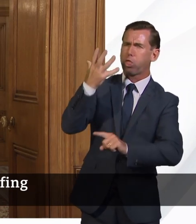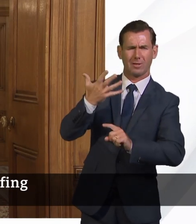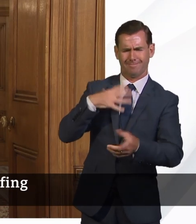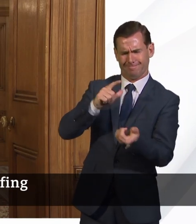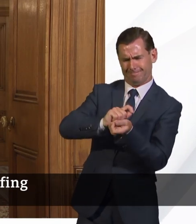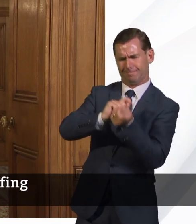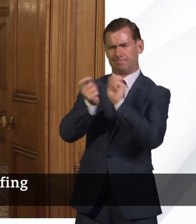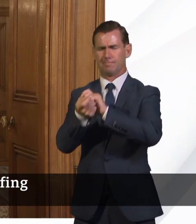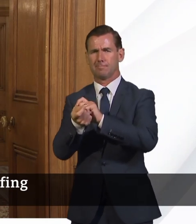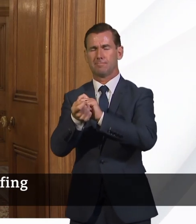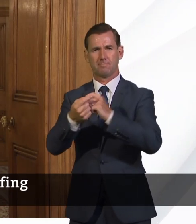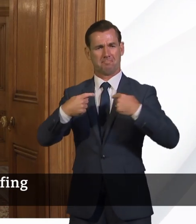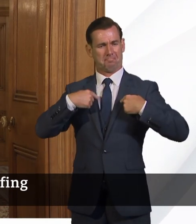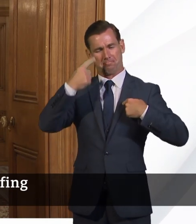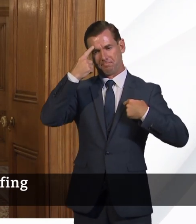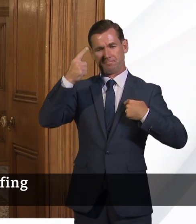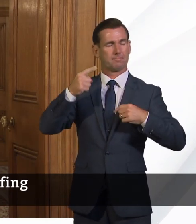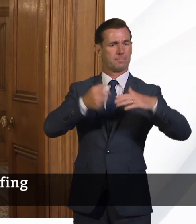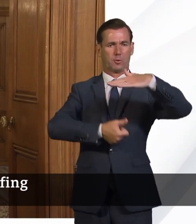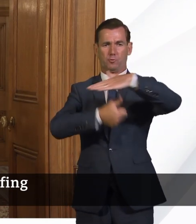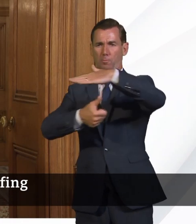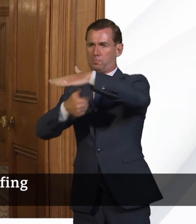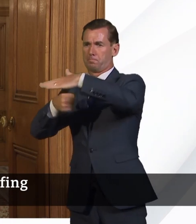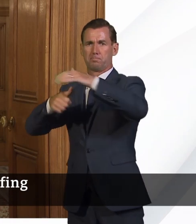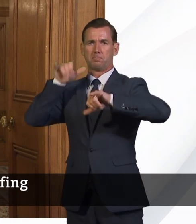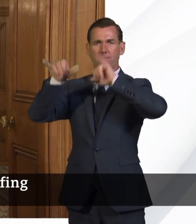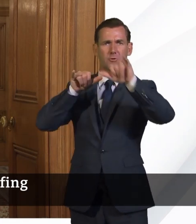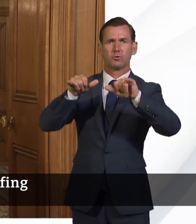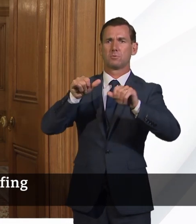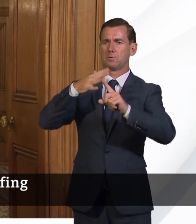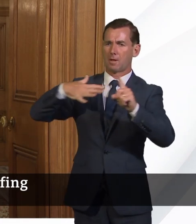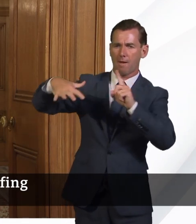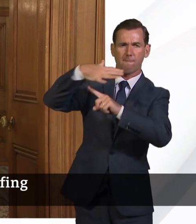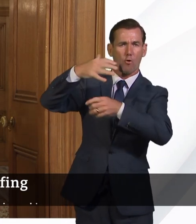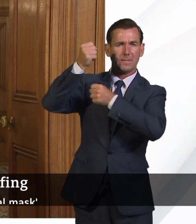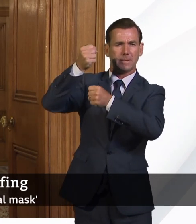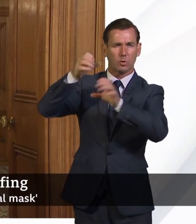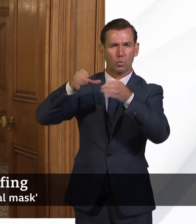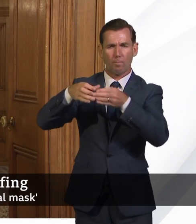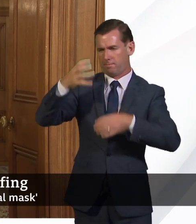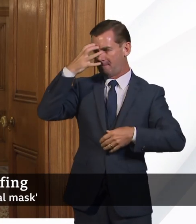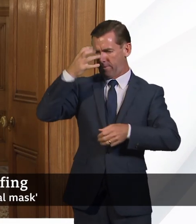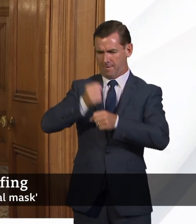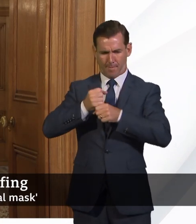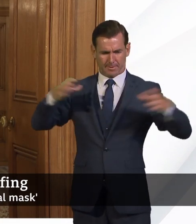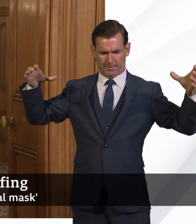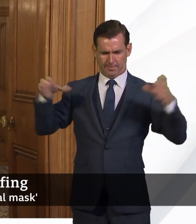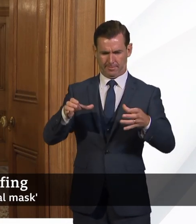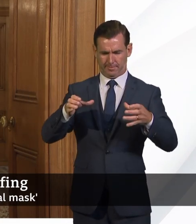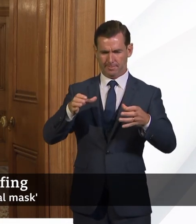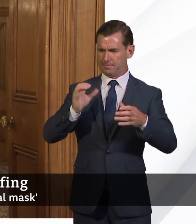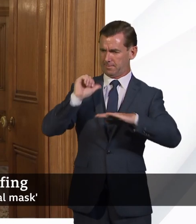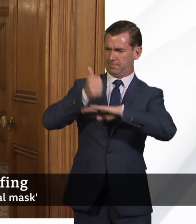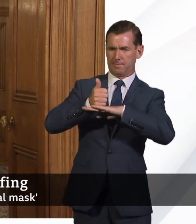So we're bringing together leaders from aviation, environmental groups and government to form the Jet Zero